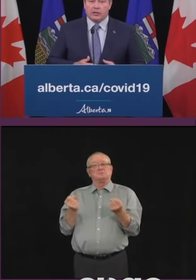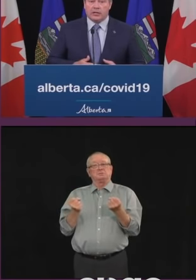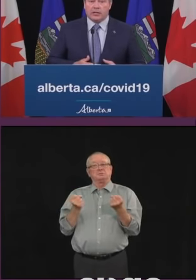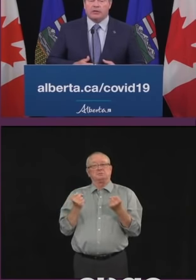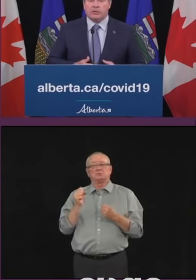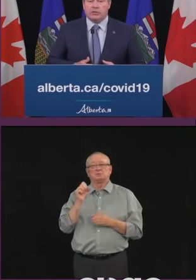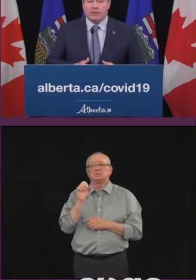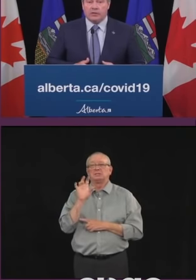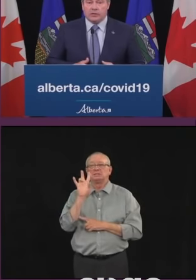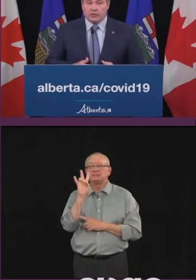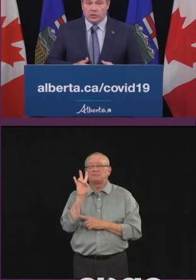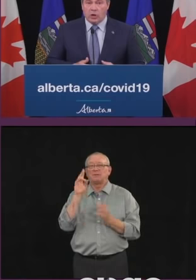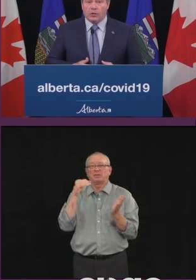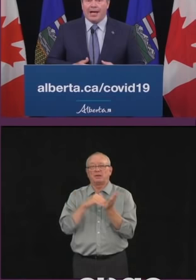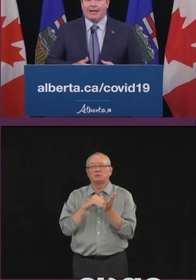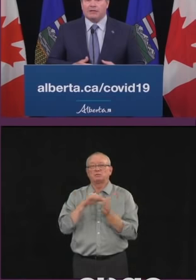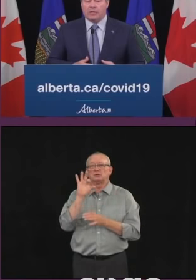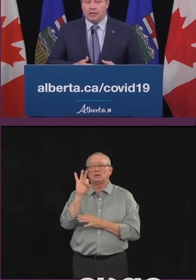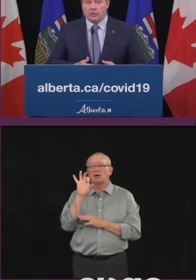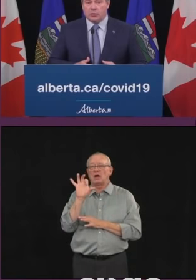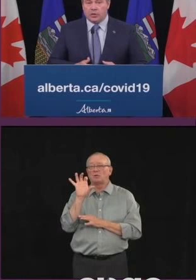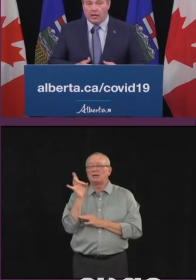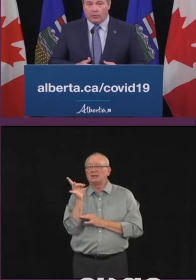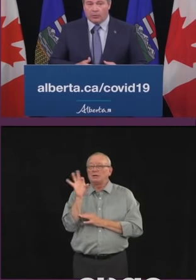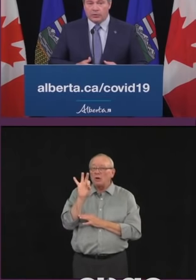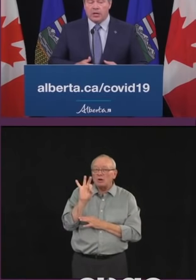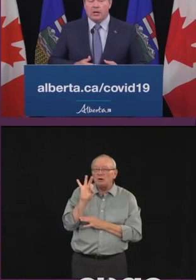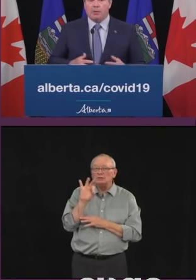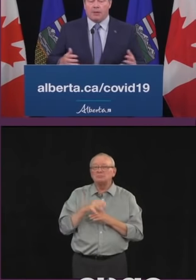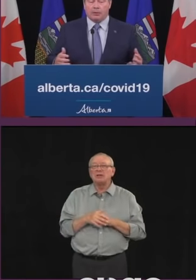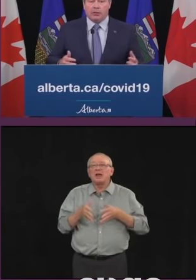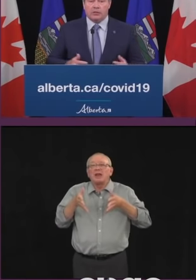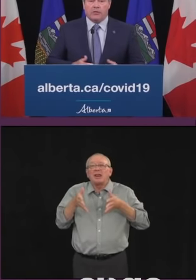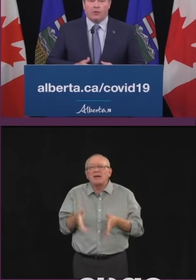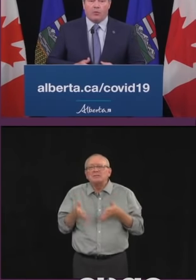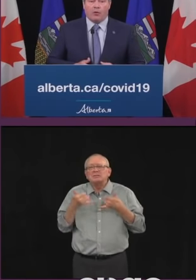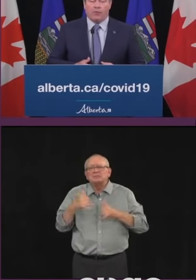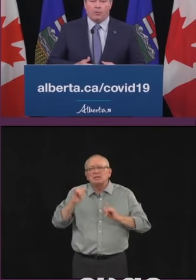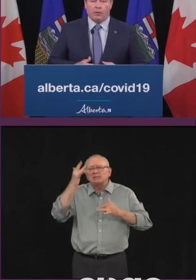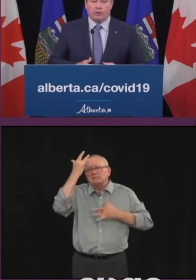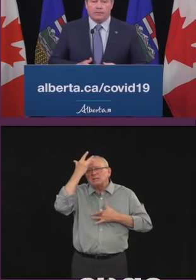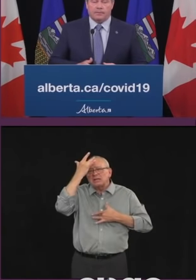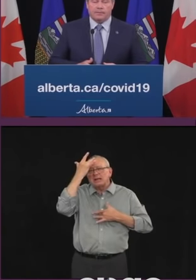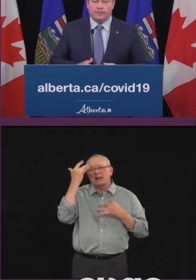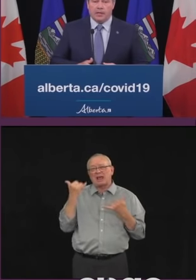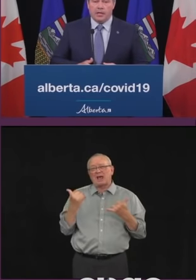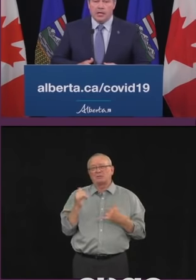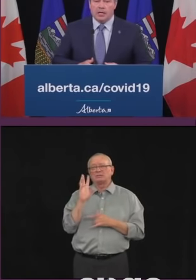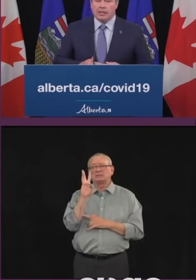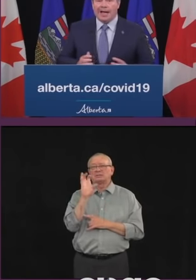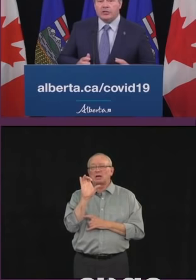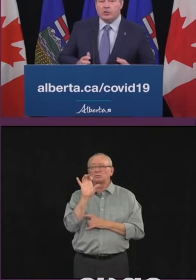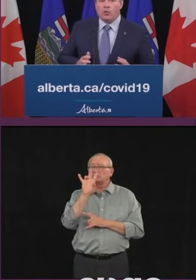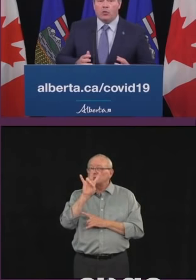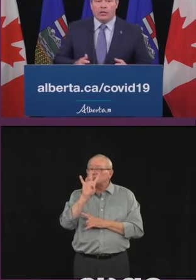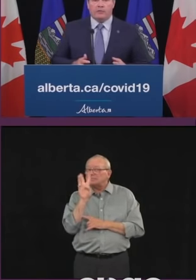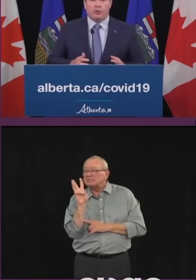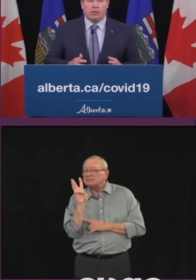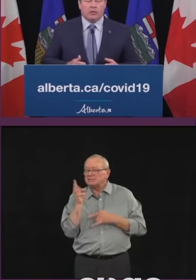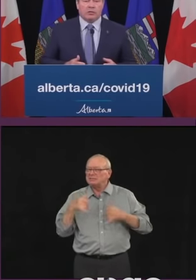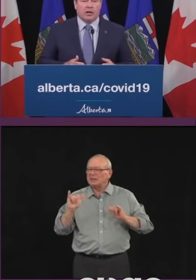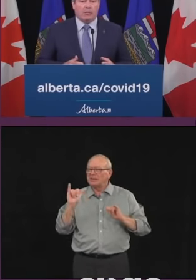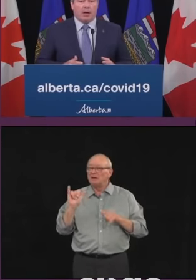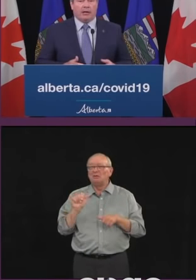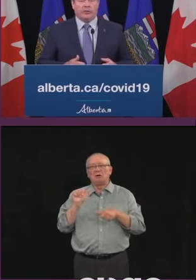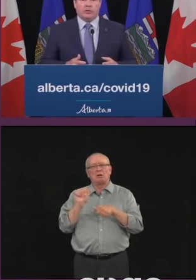676 known active cases within Alberta's population of 4.4 million. Last week,